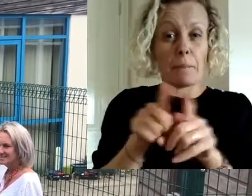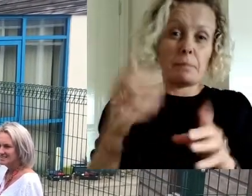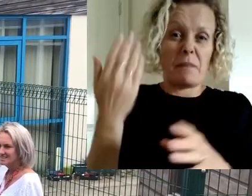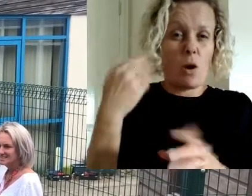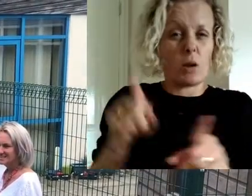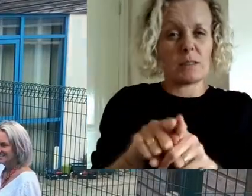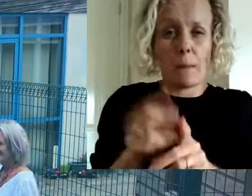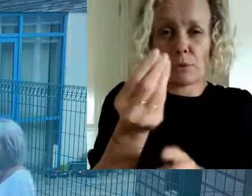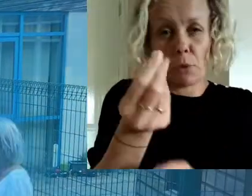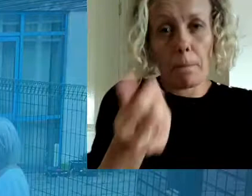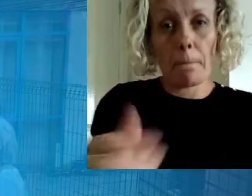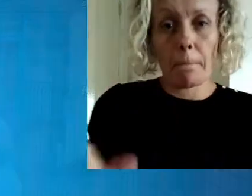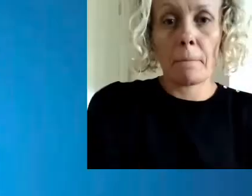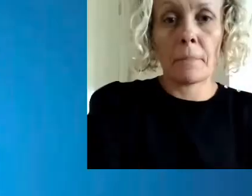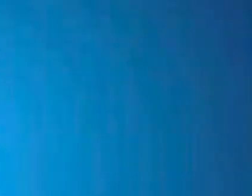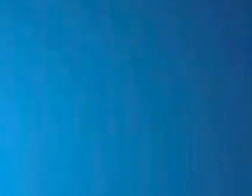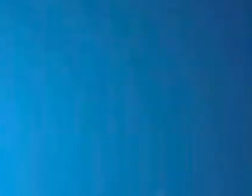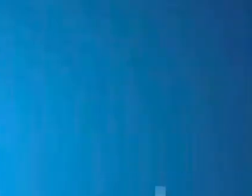be the same as well.